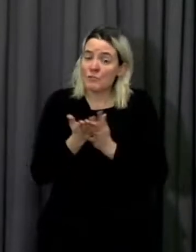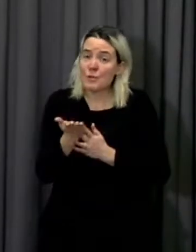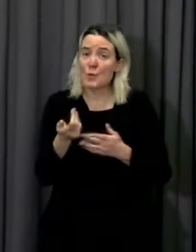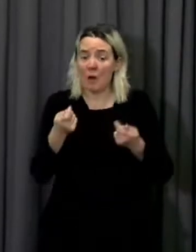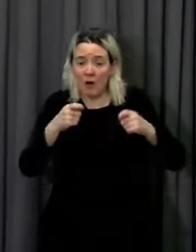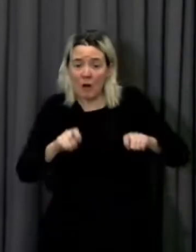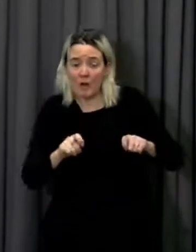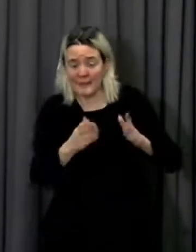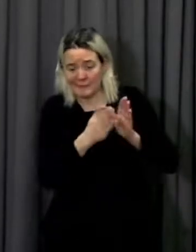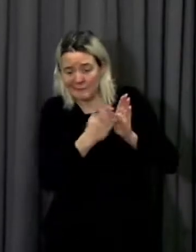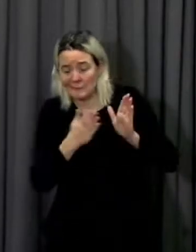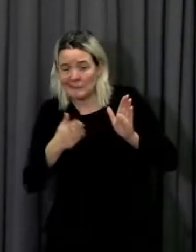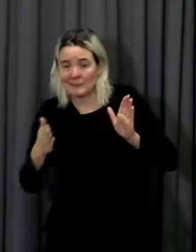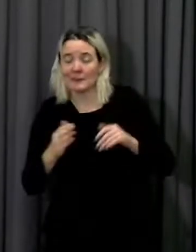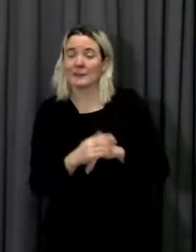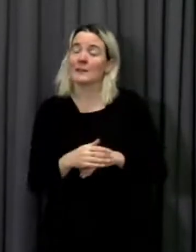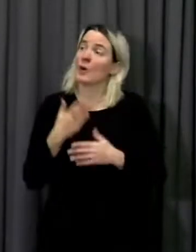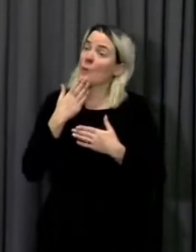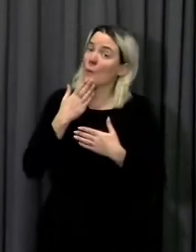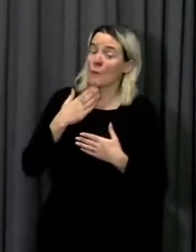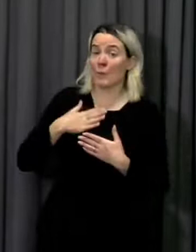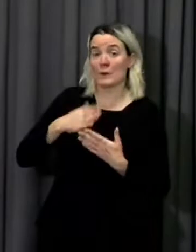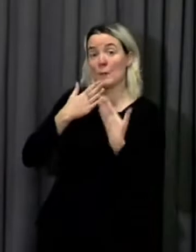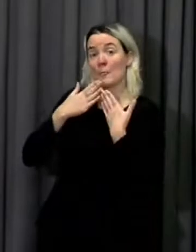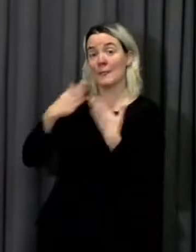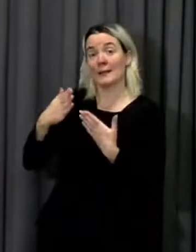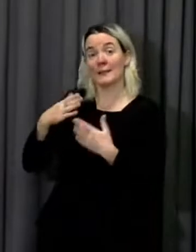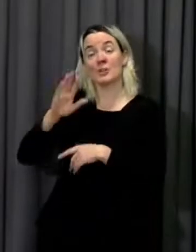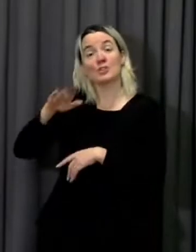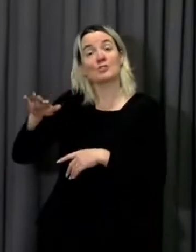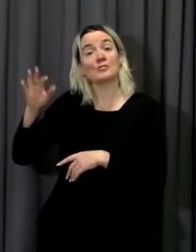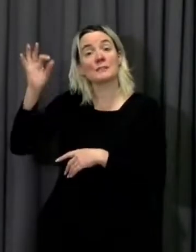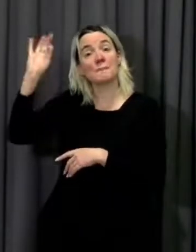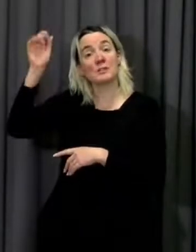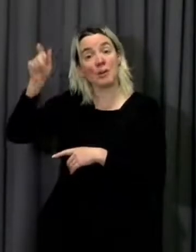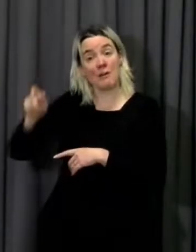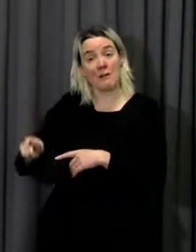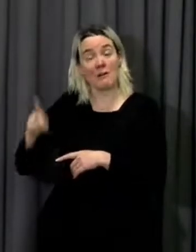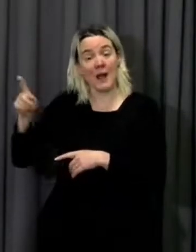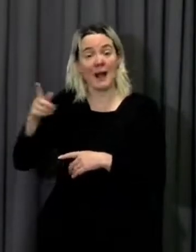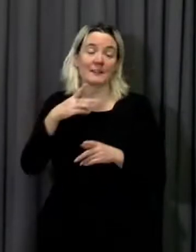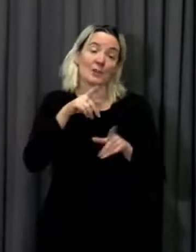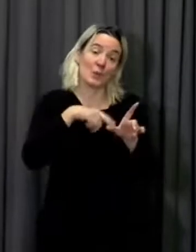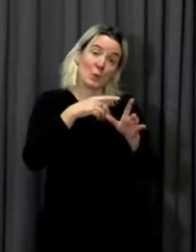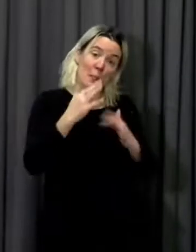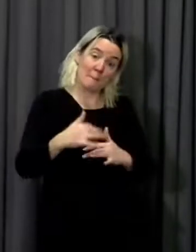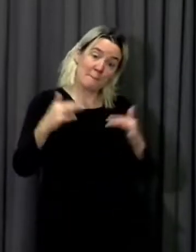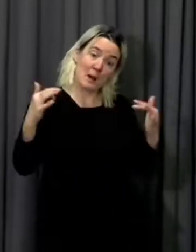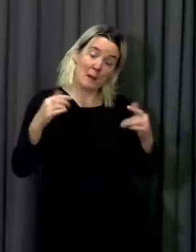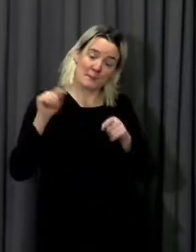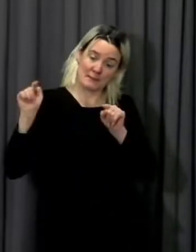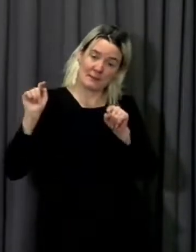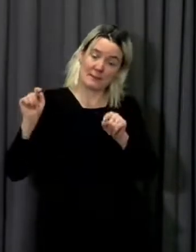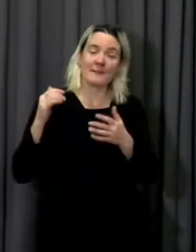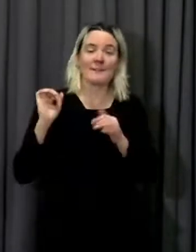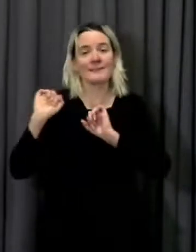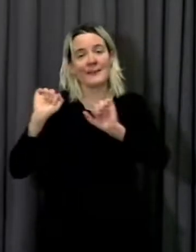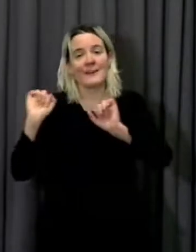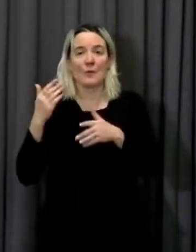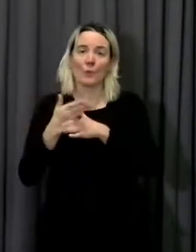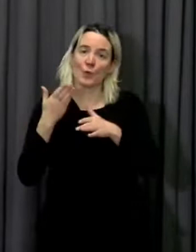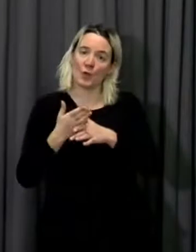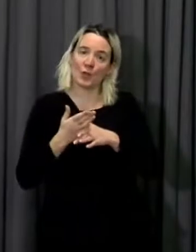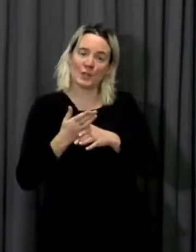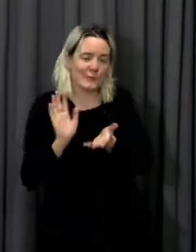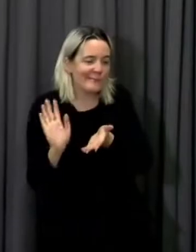Children in Wales and the Youth Parliament for their work on this really detailed set of findings. Which will help